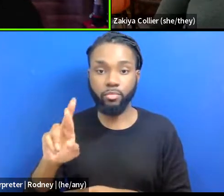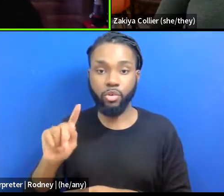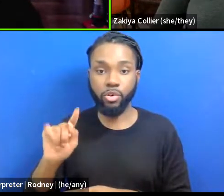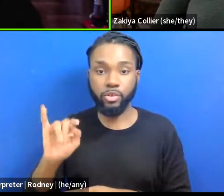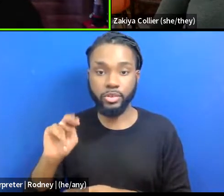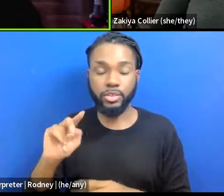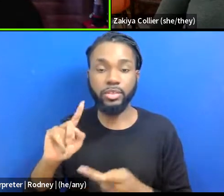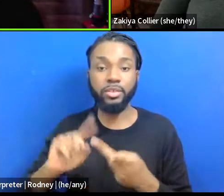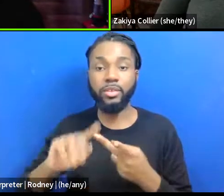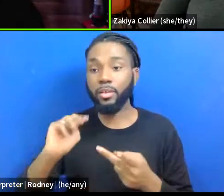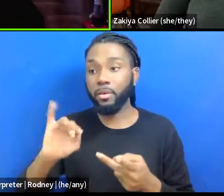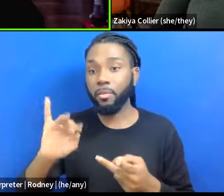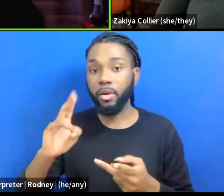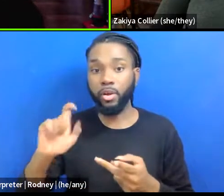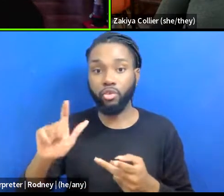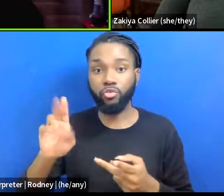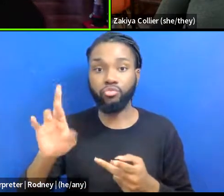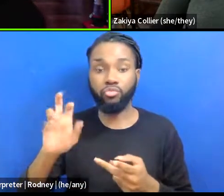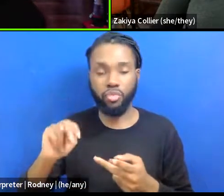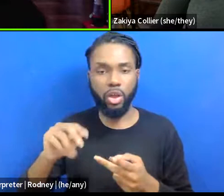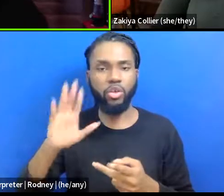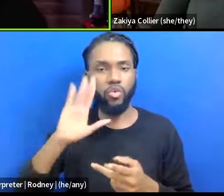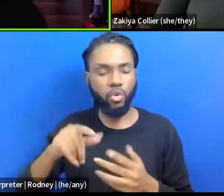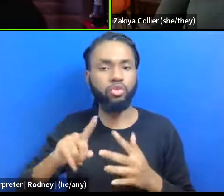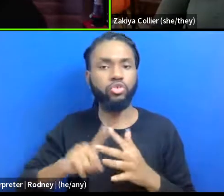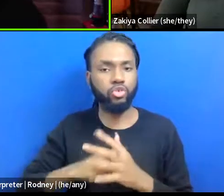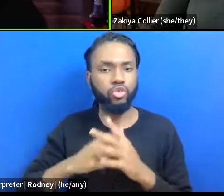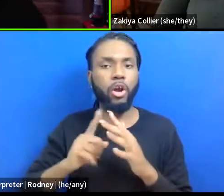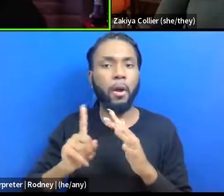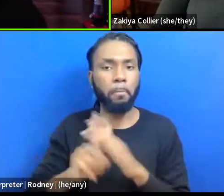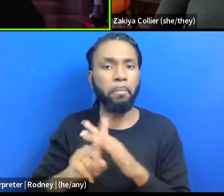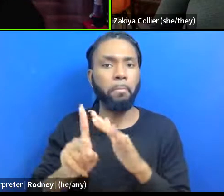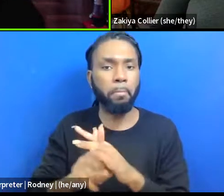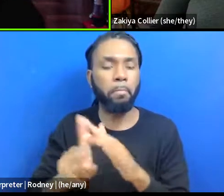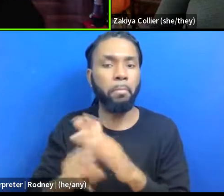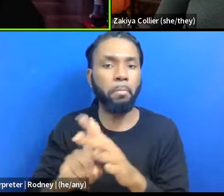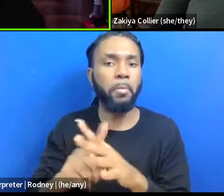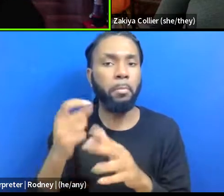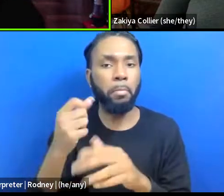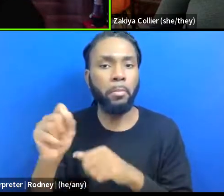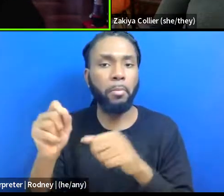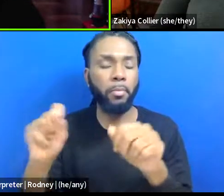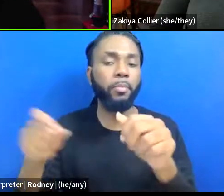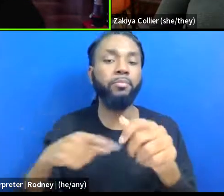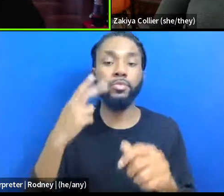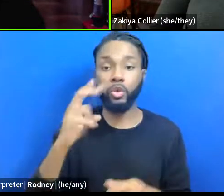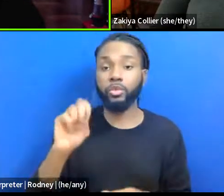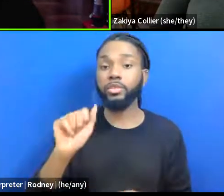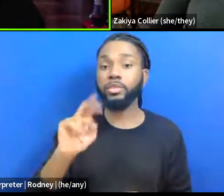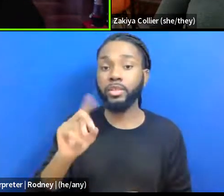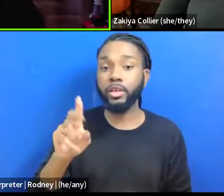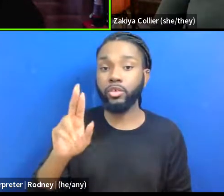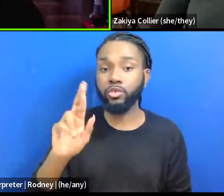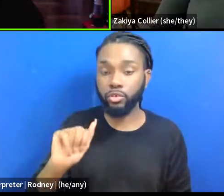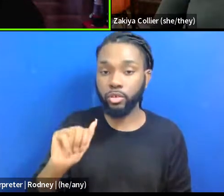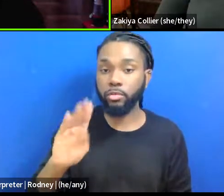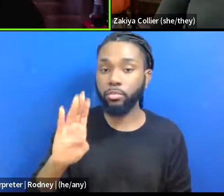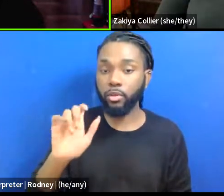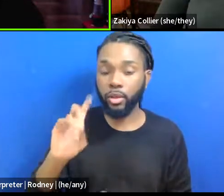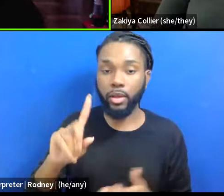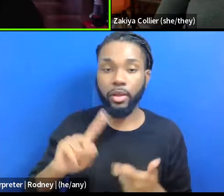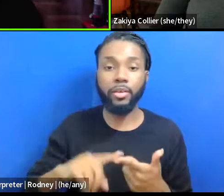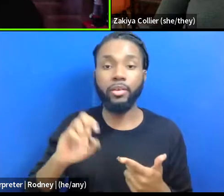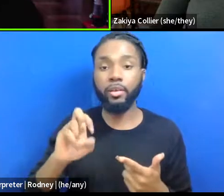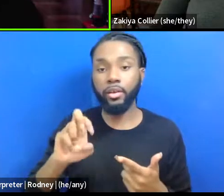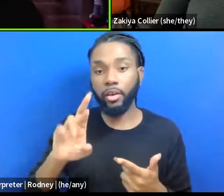that it started erupting into uprisings. And then we have Freddie Gray and we had Sandra Bland and we had Eric Garner and Natasha McKenna